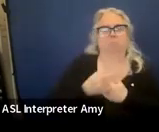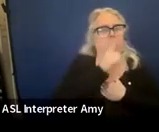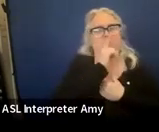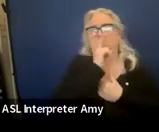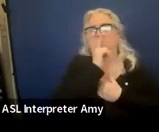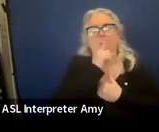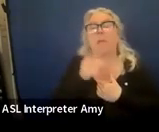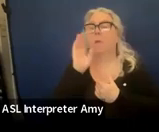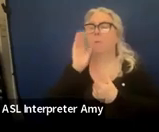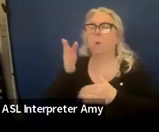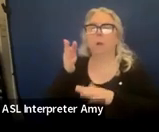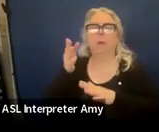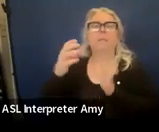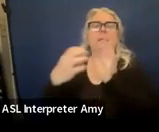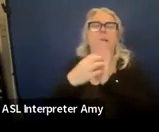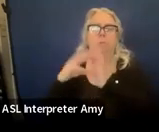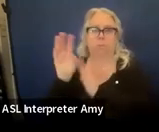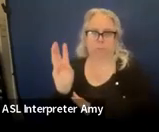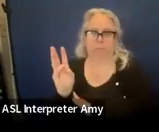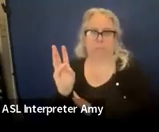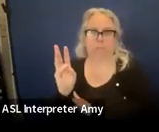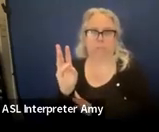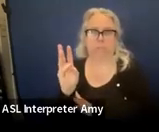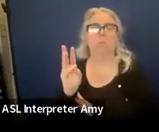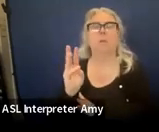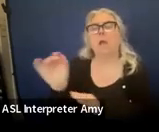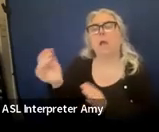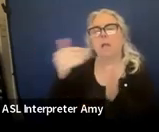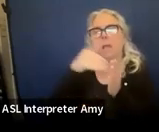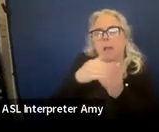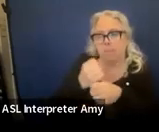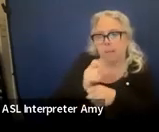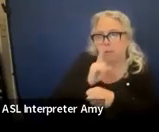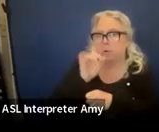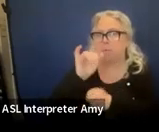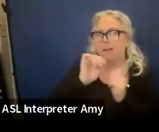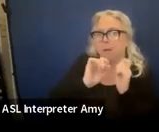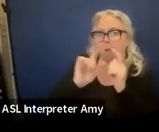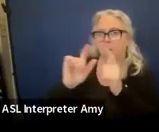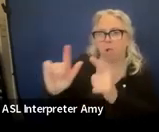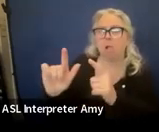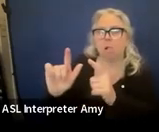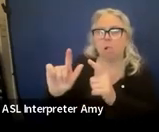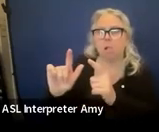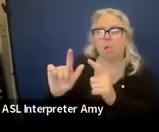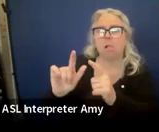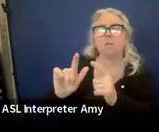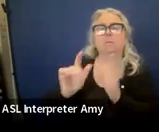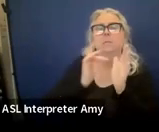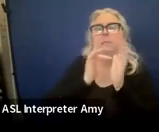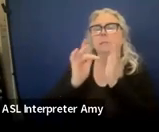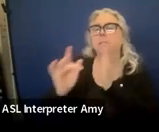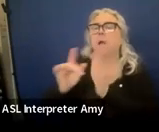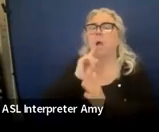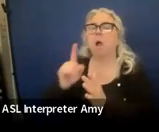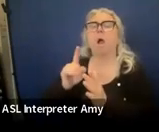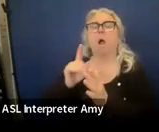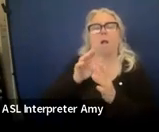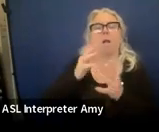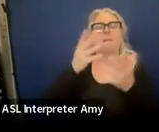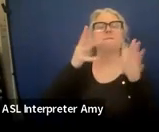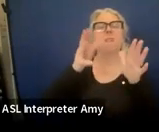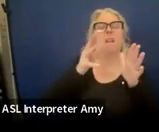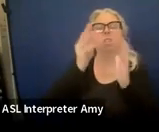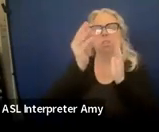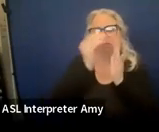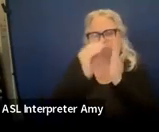They would go in Section 6. And again, just making sure that all of those fields are considered and complete all the way across the road.